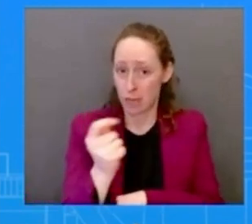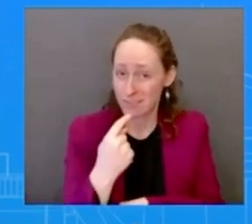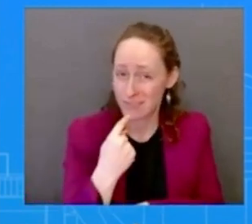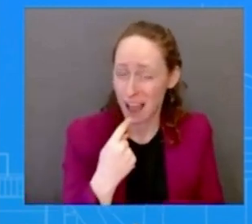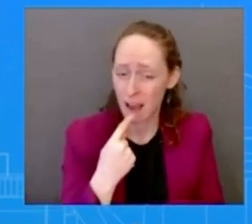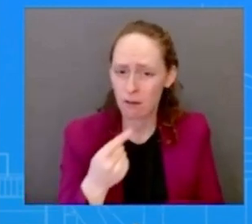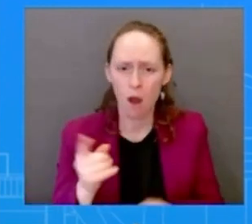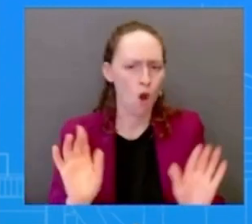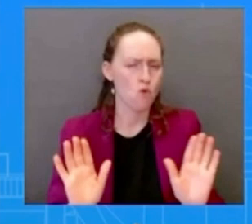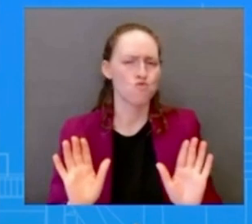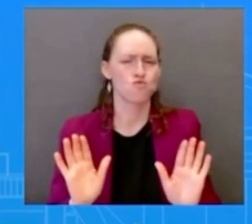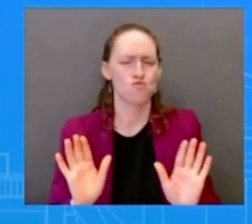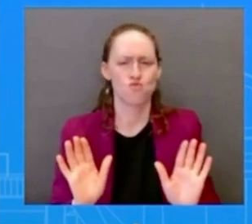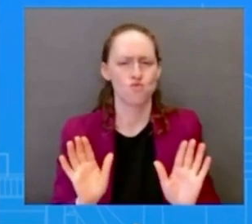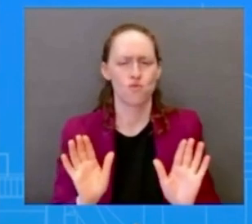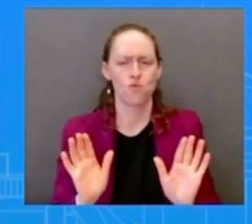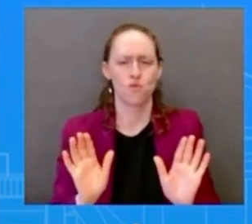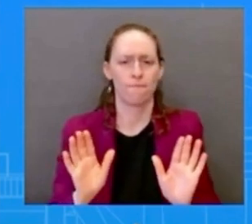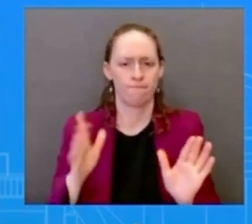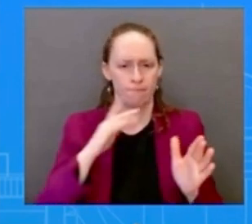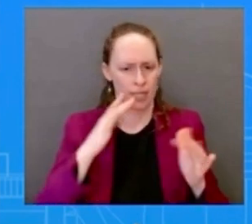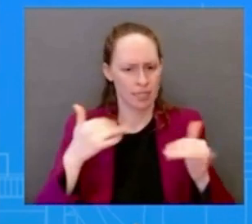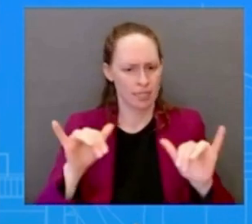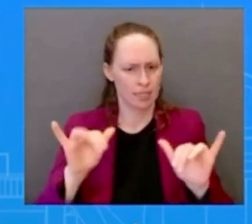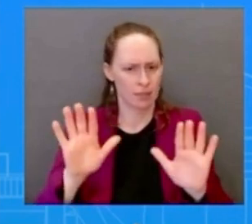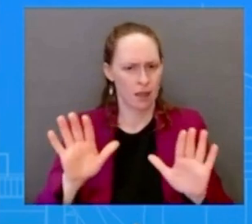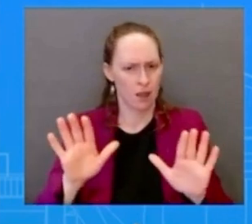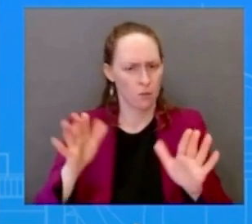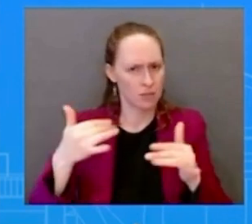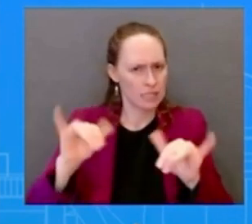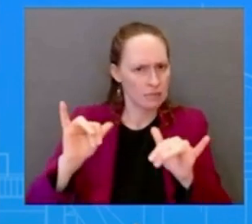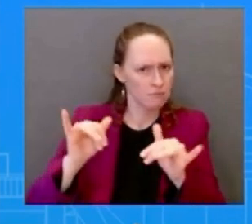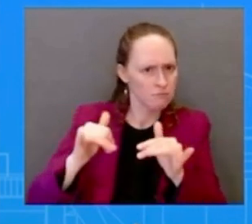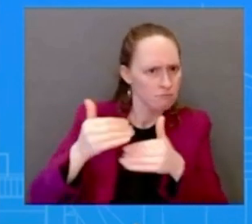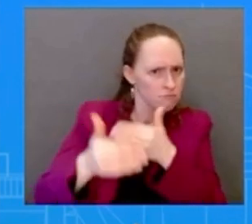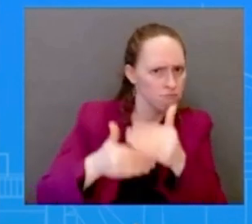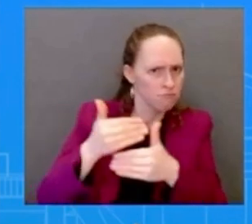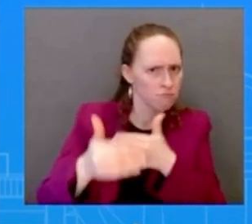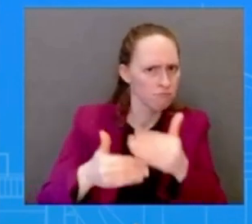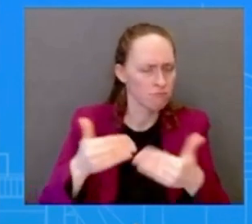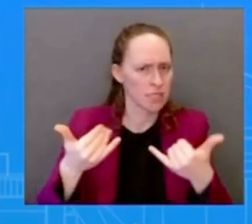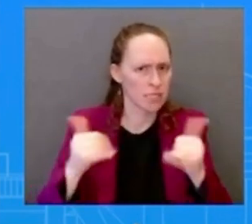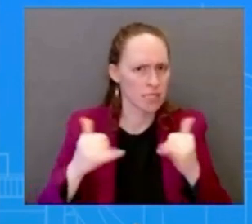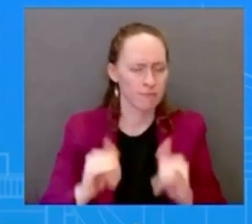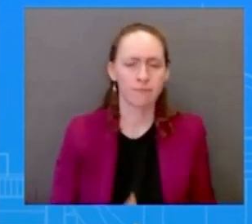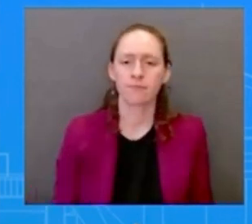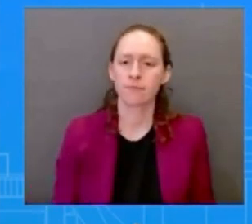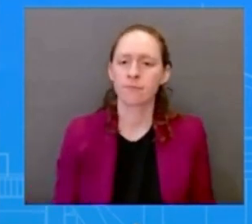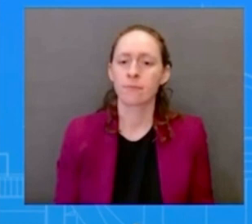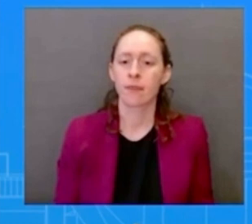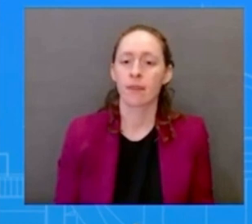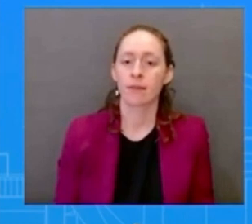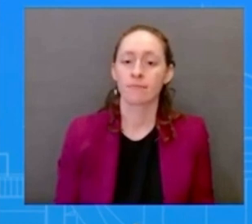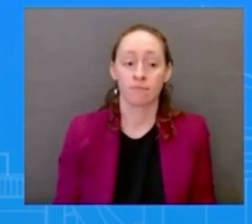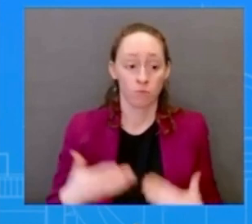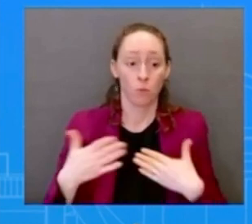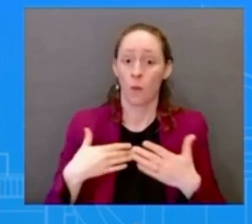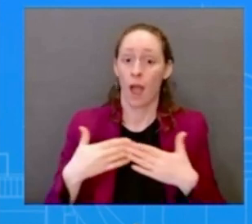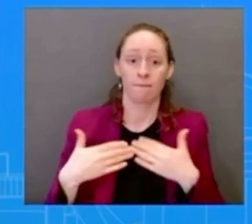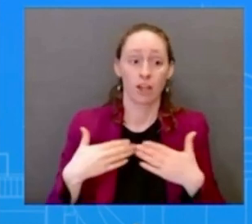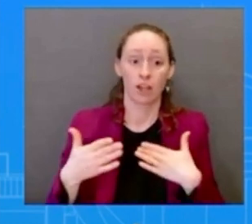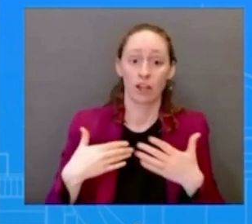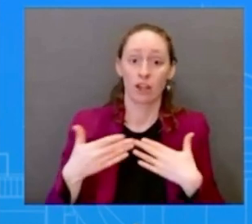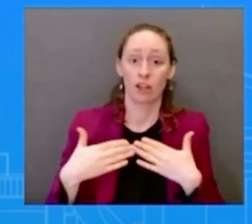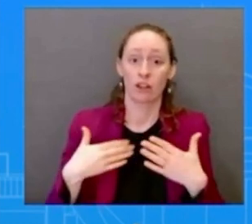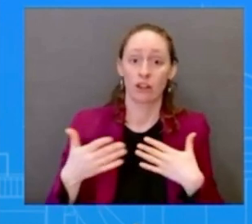what could happen would be unprecedented and the president and this administration you're going to continue to hear us uh speak speak up